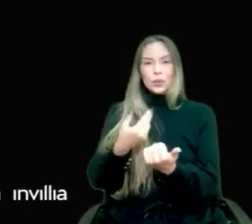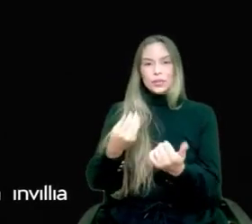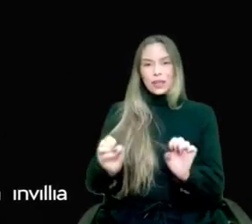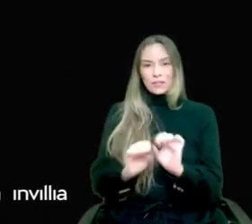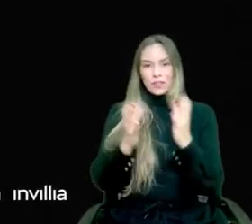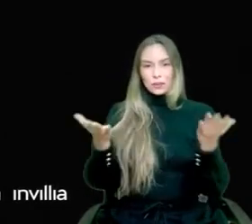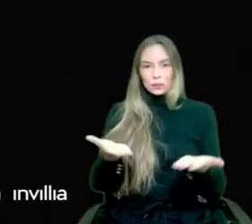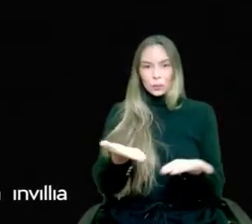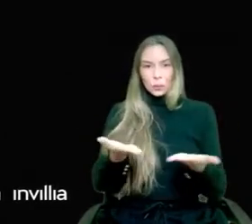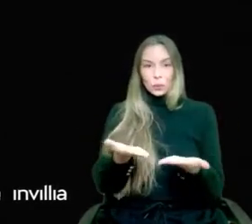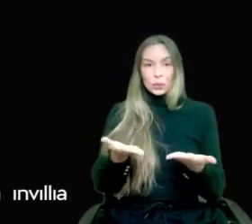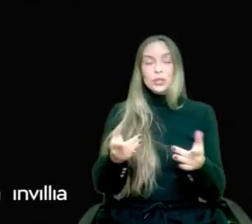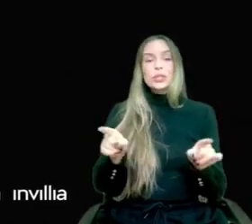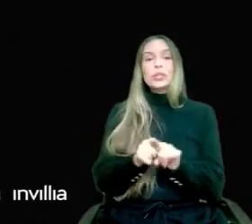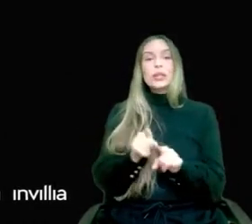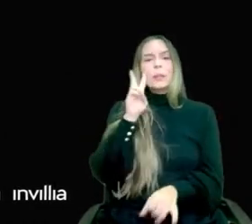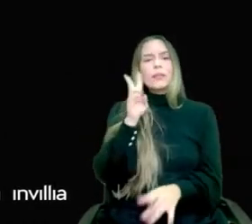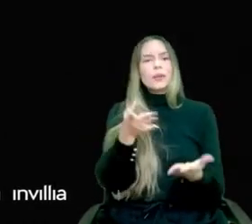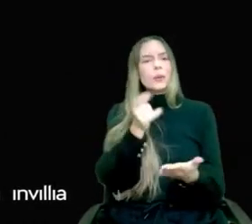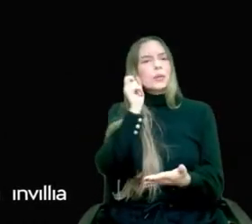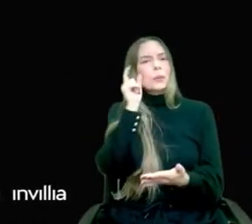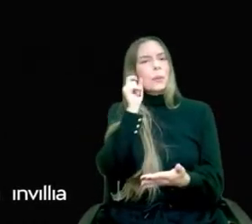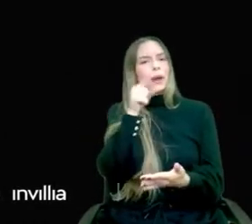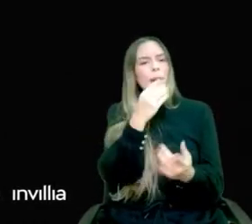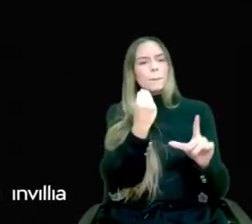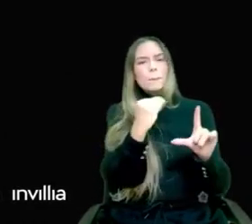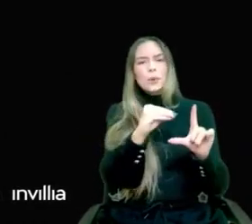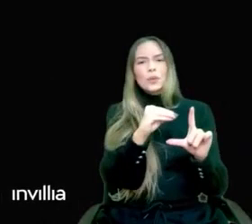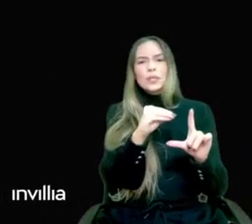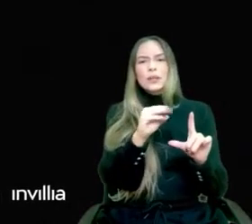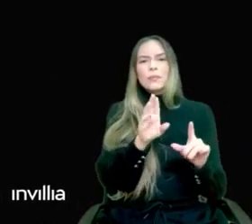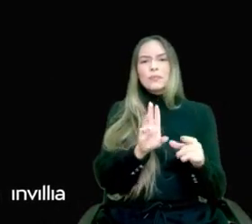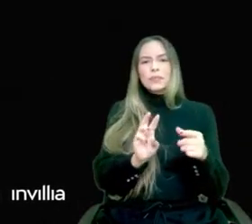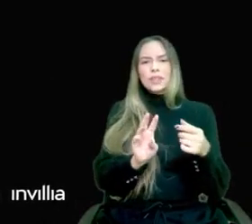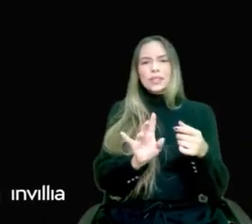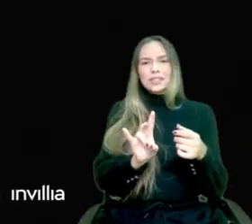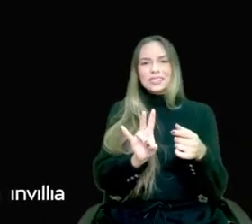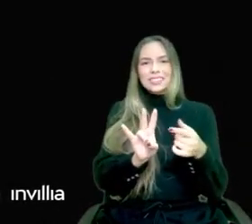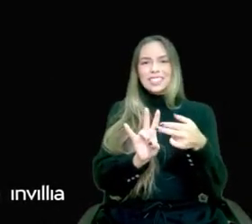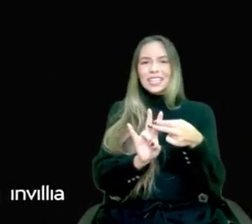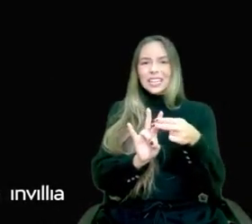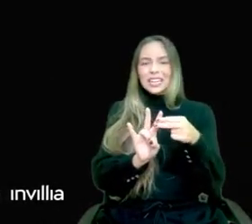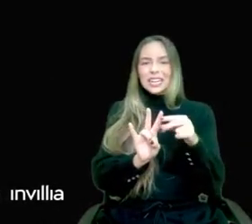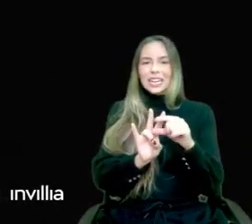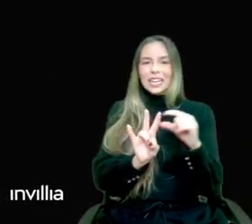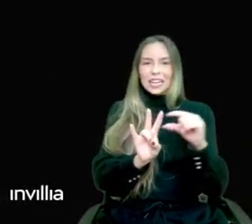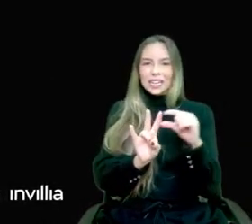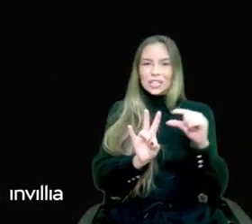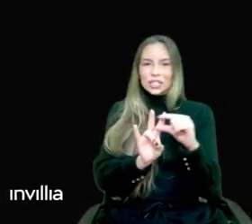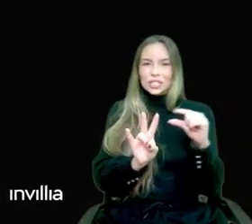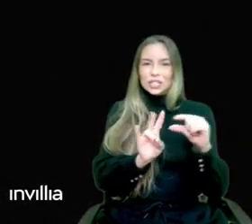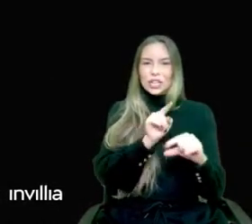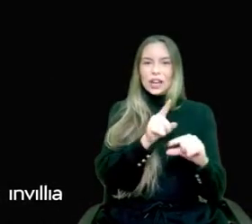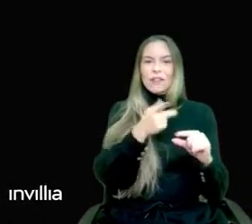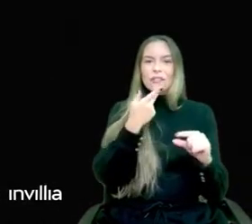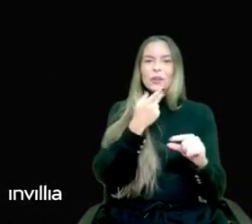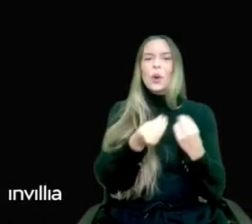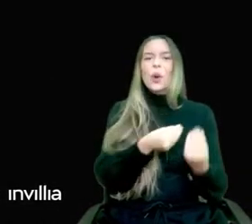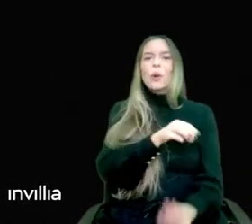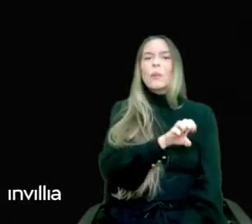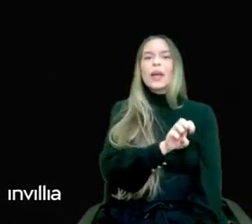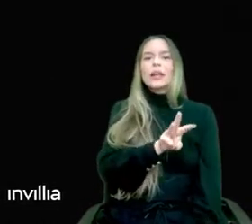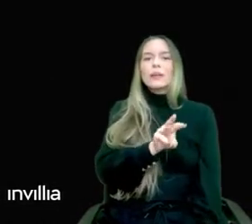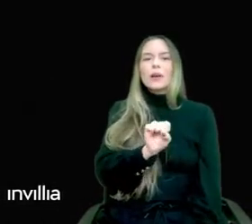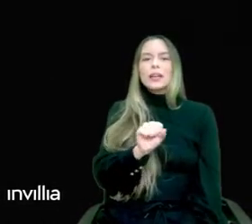this morning a post on LinkedIn from Andy Jesse around how AWS is supporting these initiatives. So